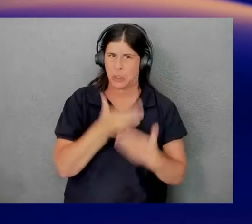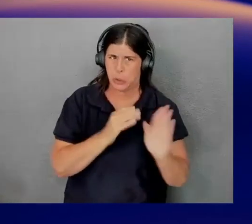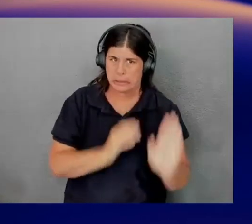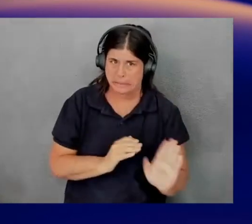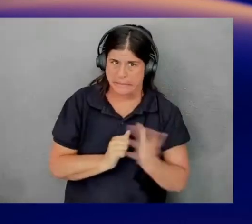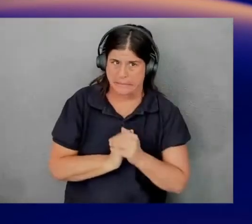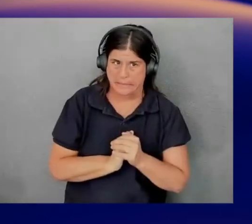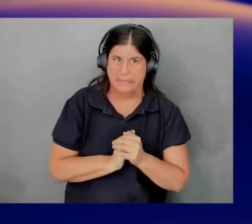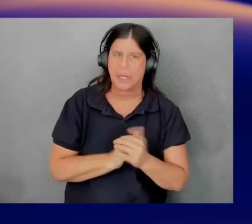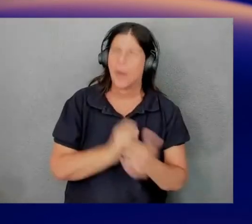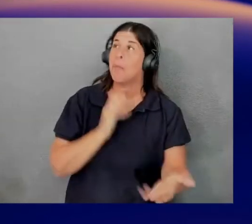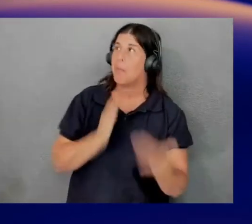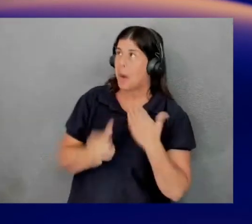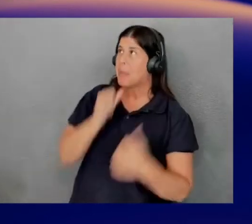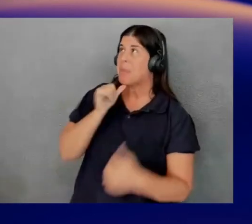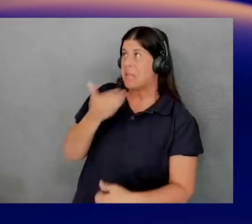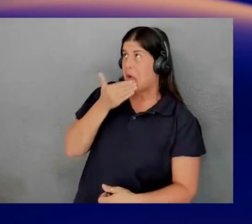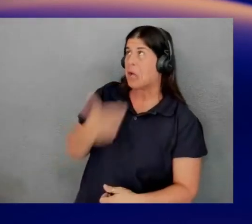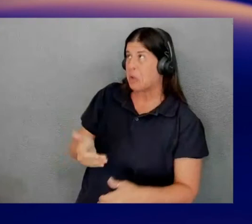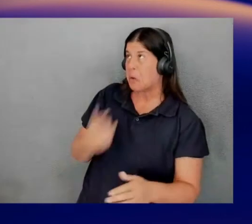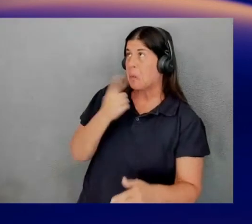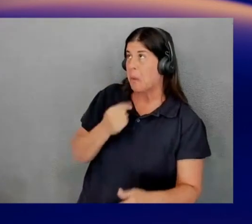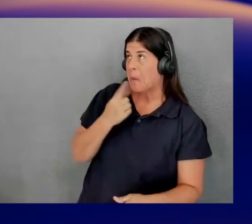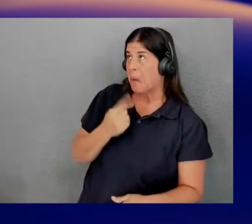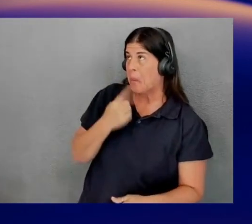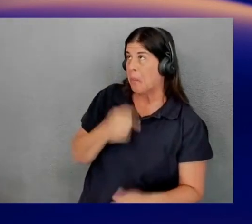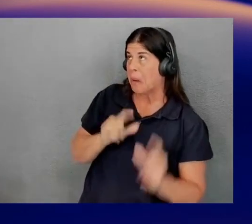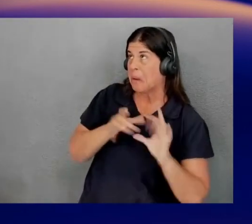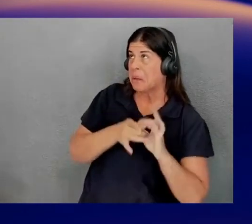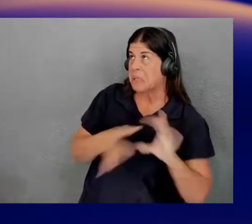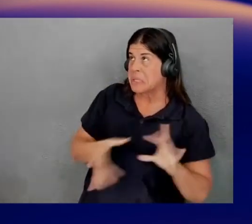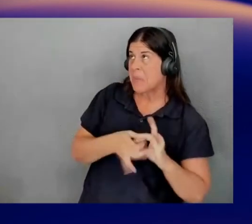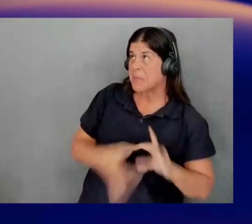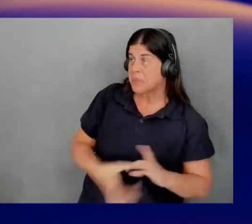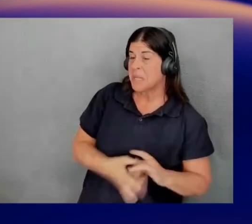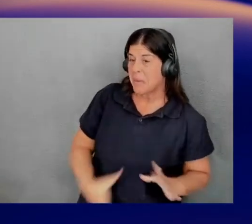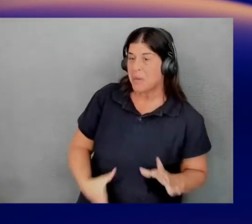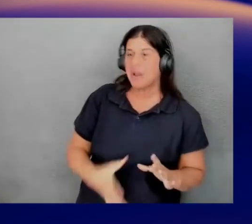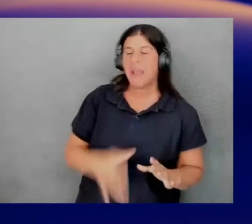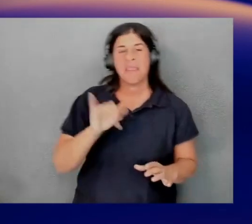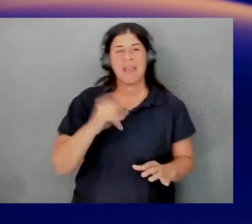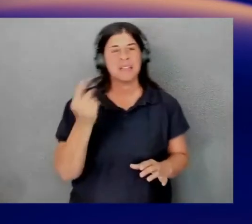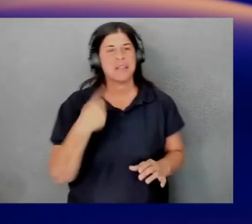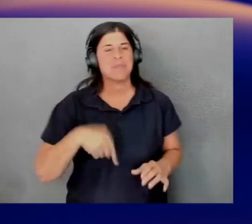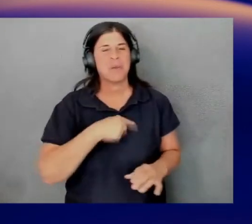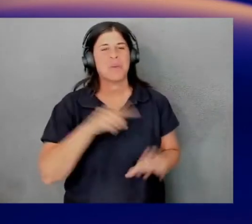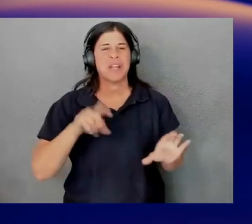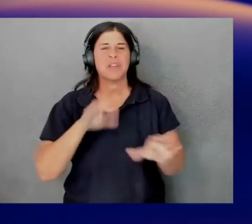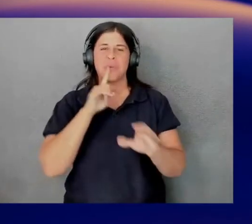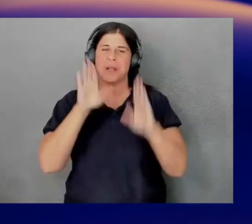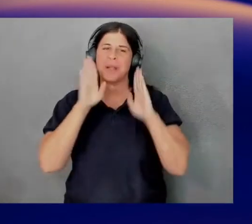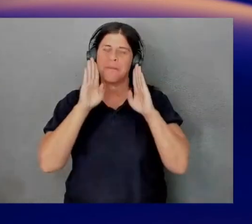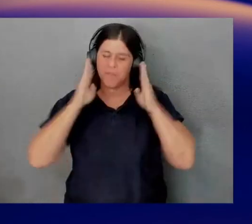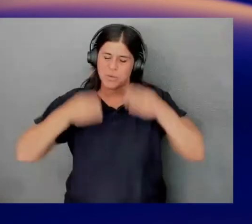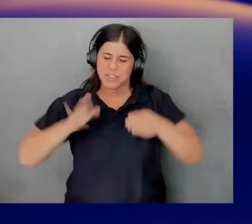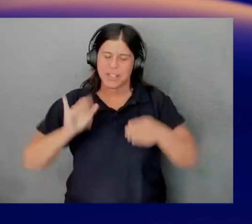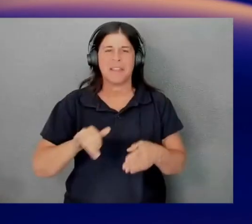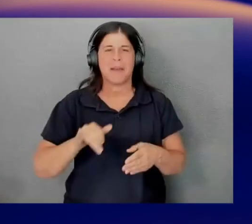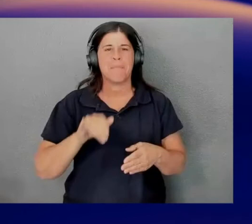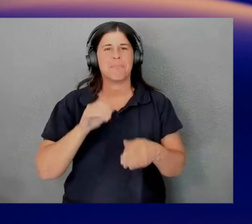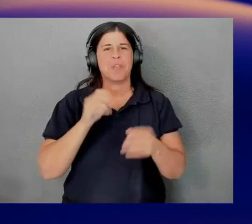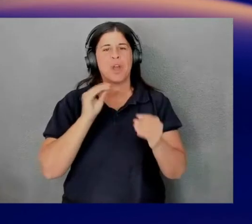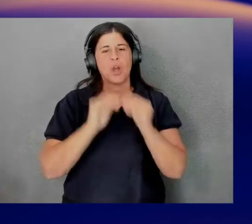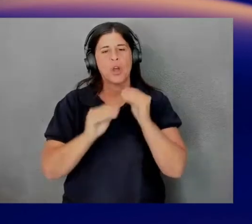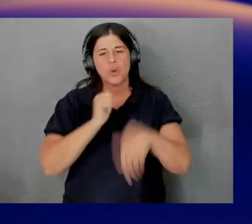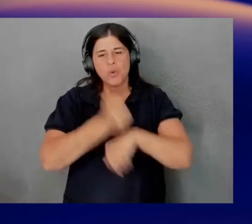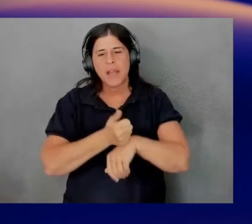Probably not But password policy, actually, everything is disabled here. So, this is something we need to pay attention to. We need to go create that password policy,